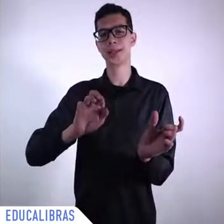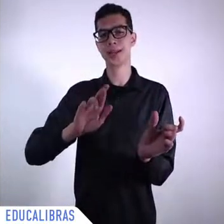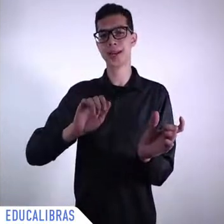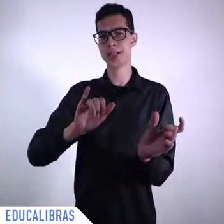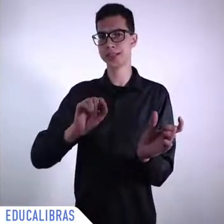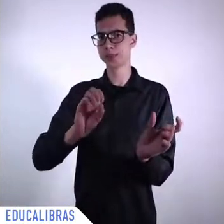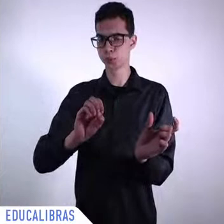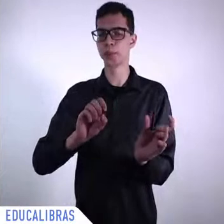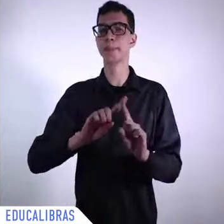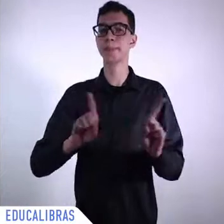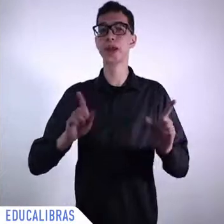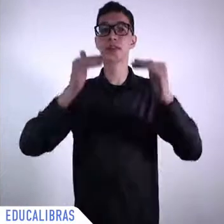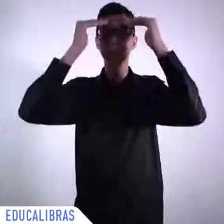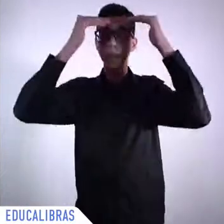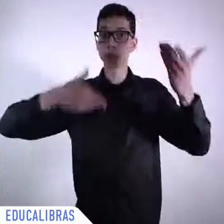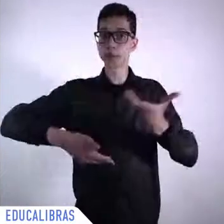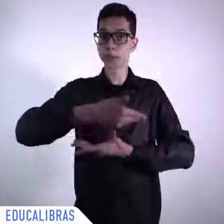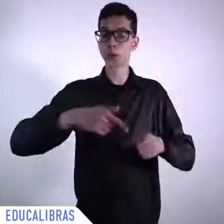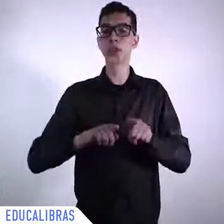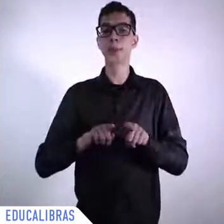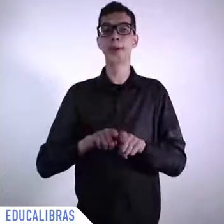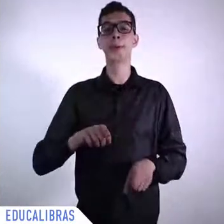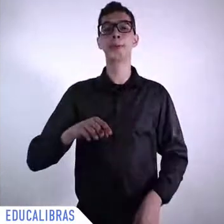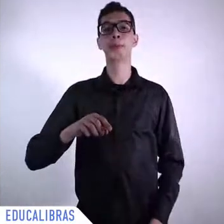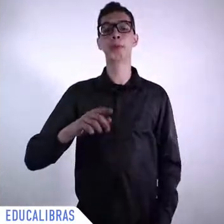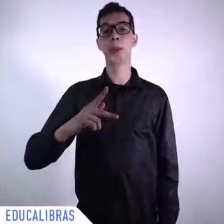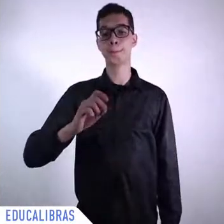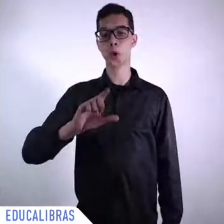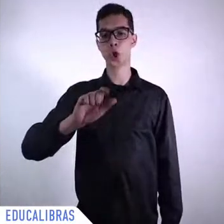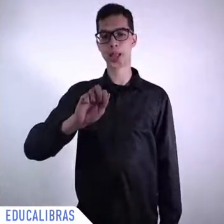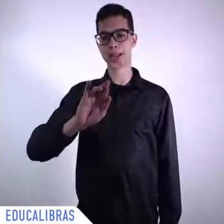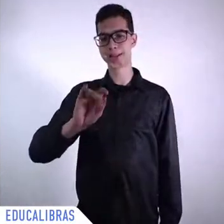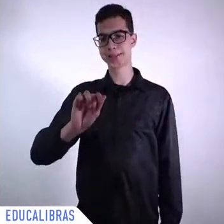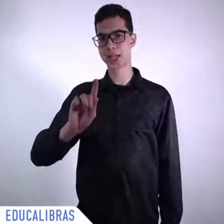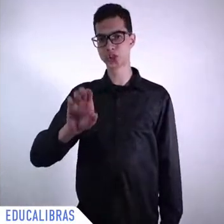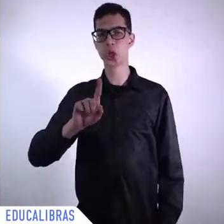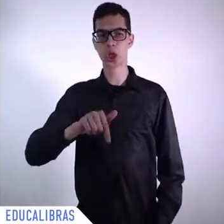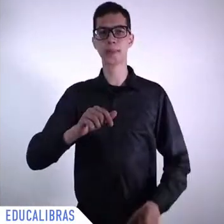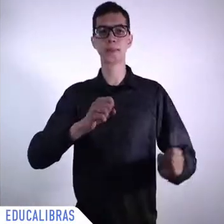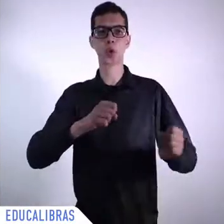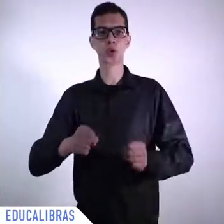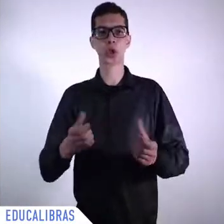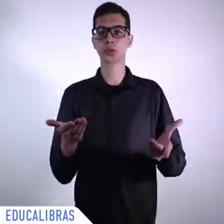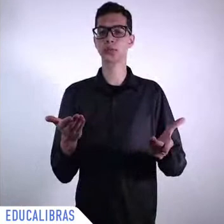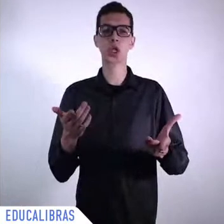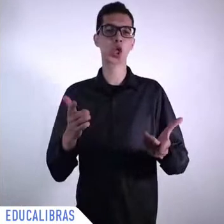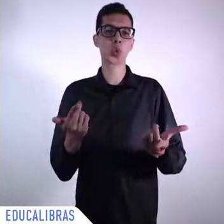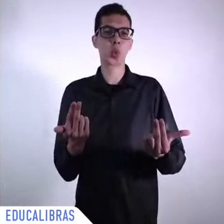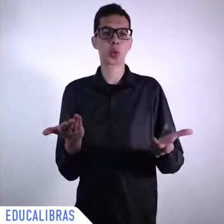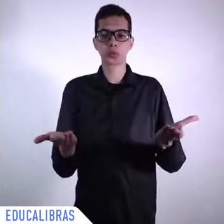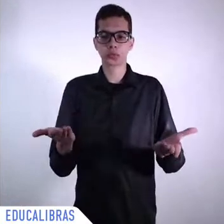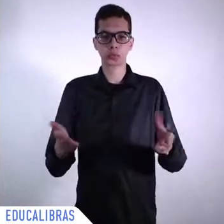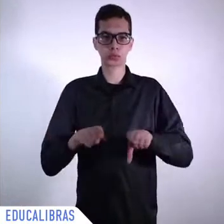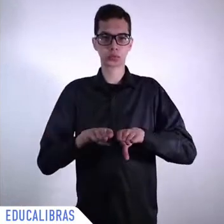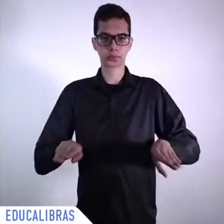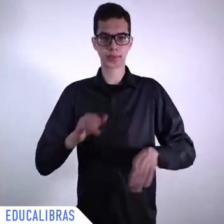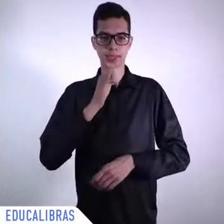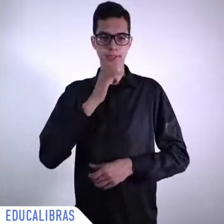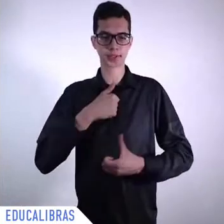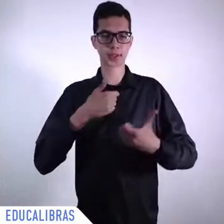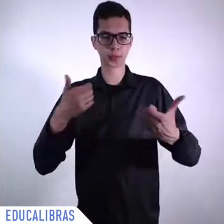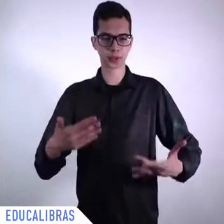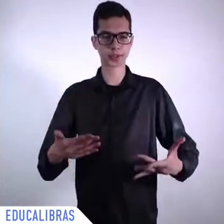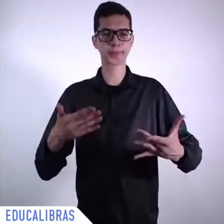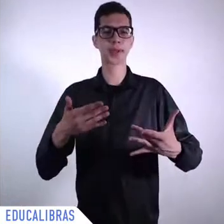superficial way. And I see to have a real multilateralism, not only in form, but also in content, you need